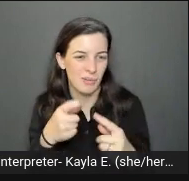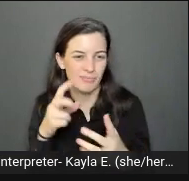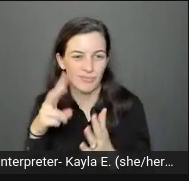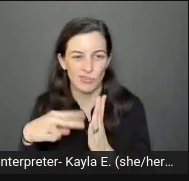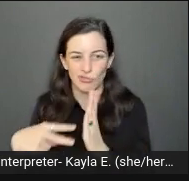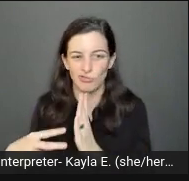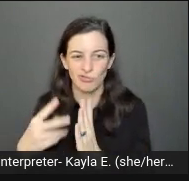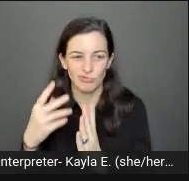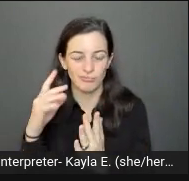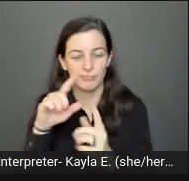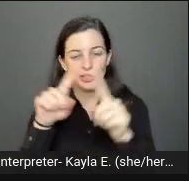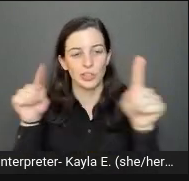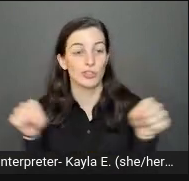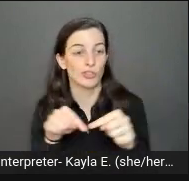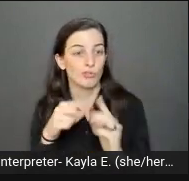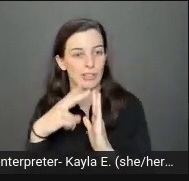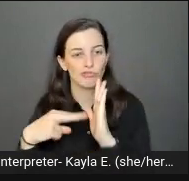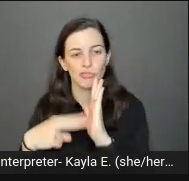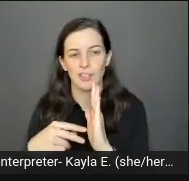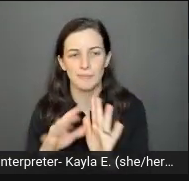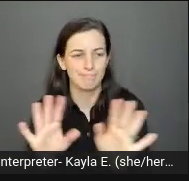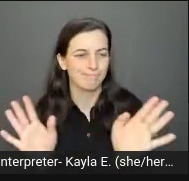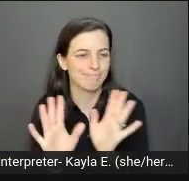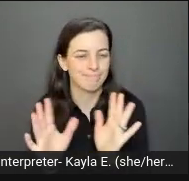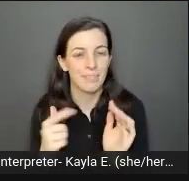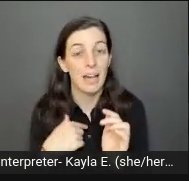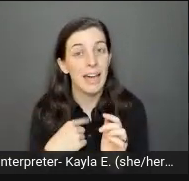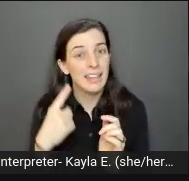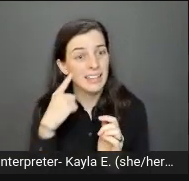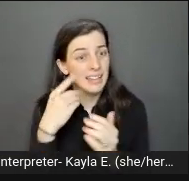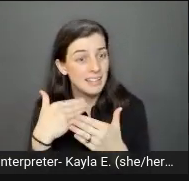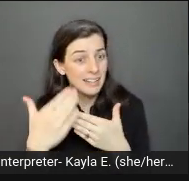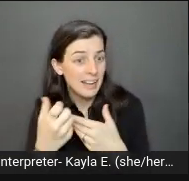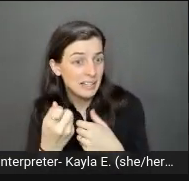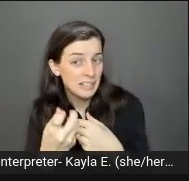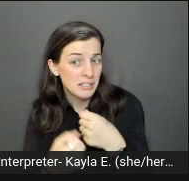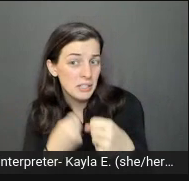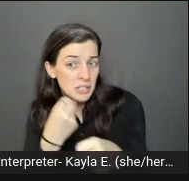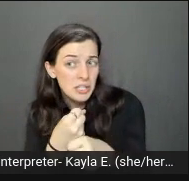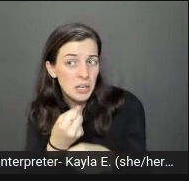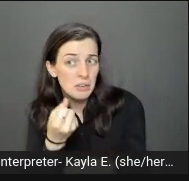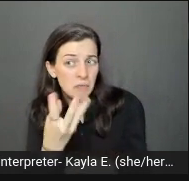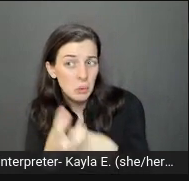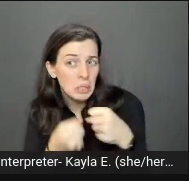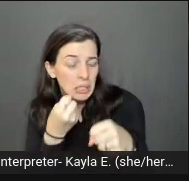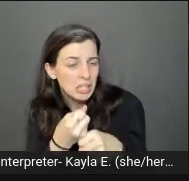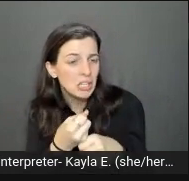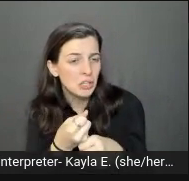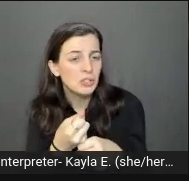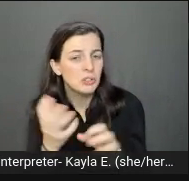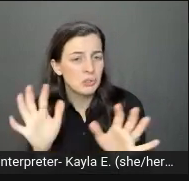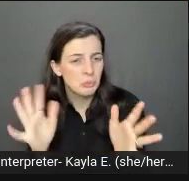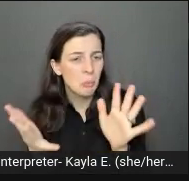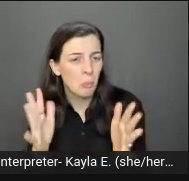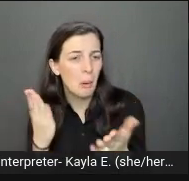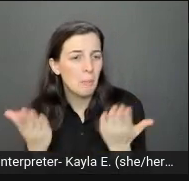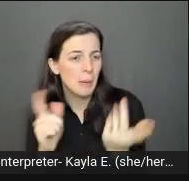But I'm sure in I'm sure the standards will change in the upcoming years. But at this moment, this practice is still up in the air.